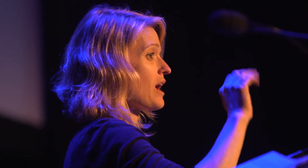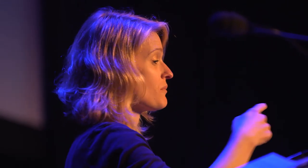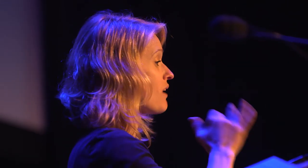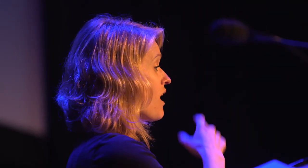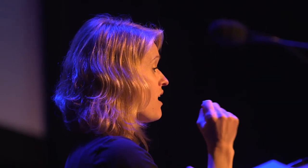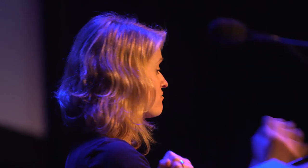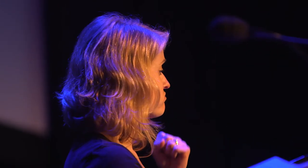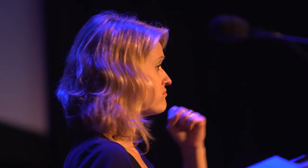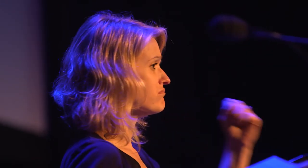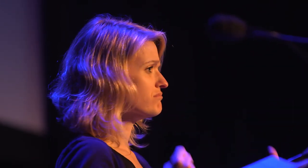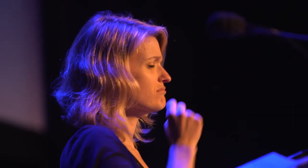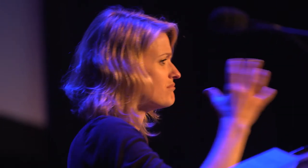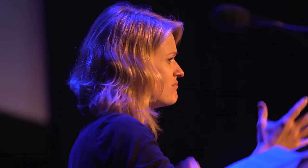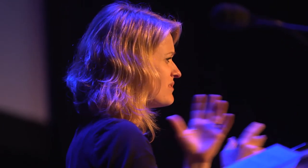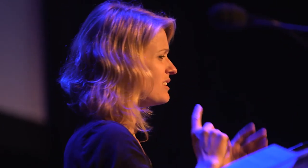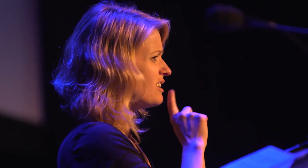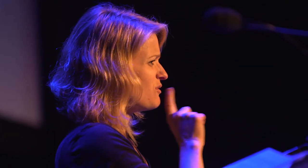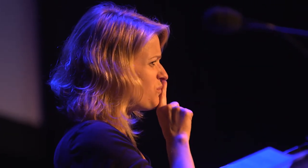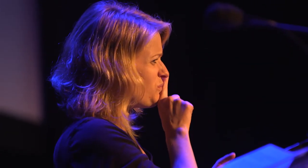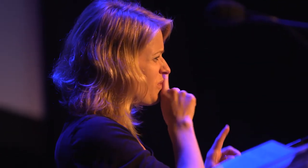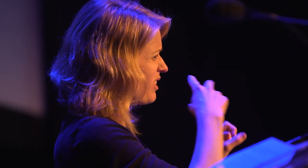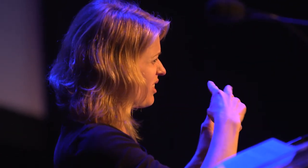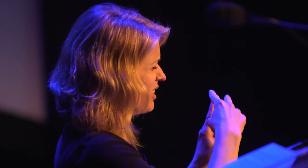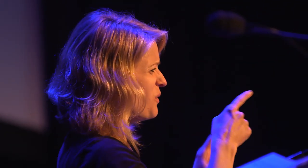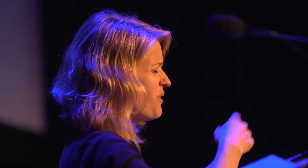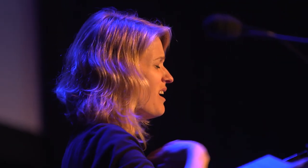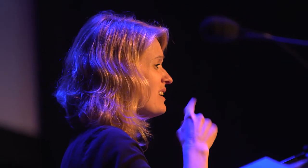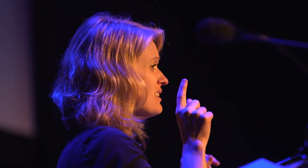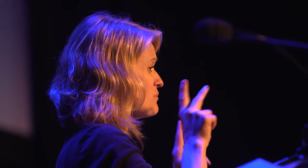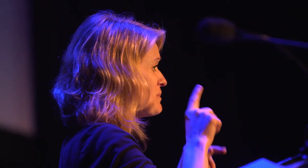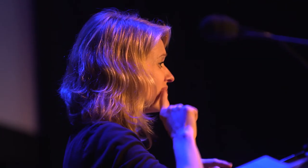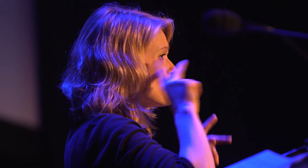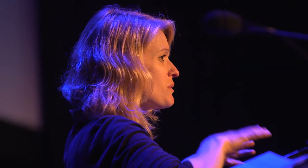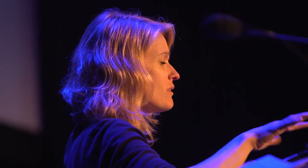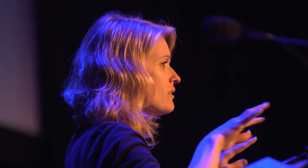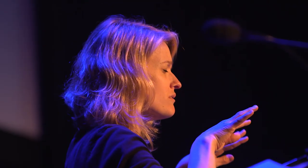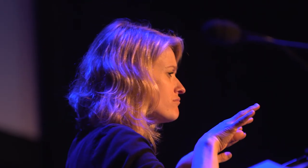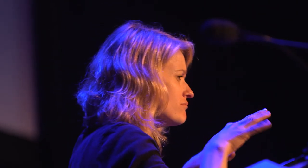which is one of the nursery rhymes we've created. We captured the storyteller in motion capture.